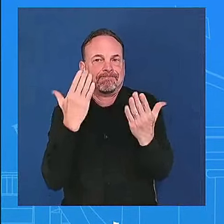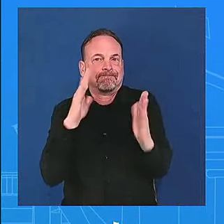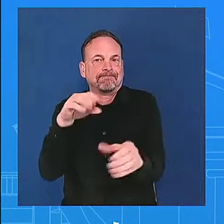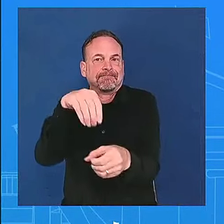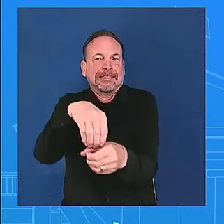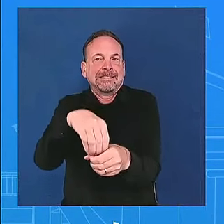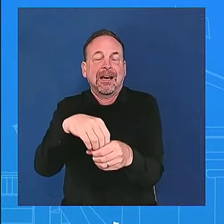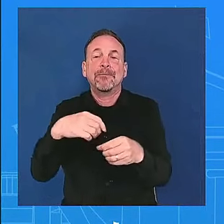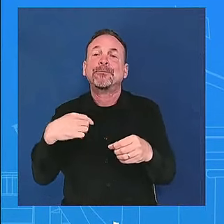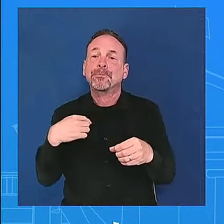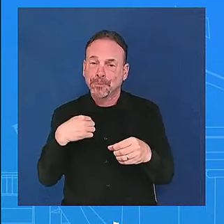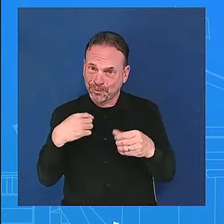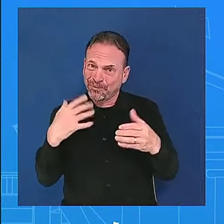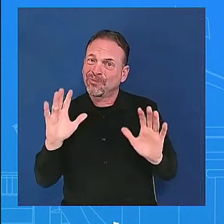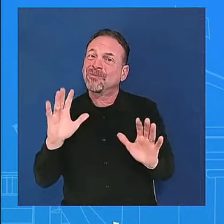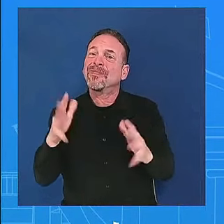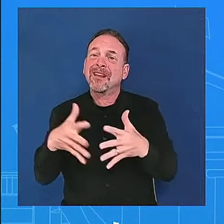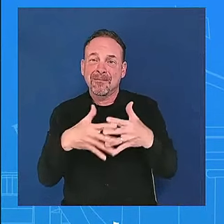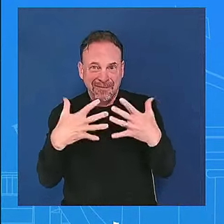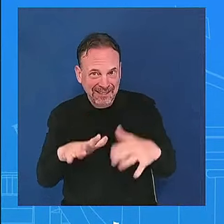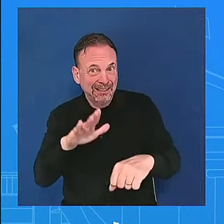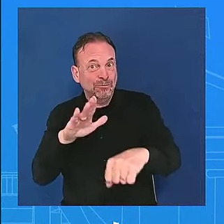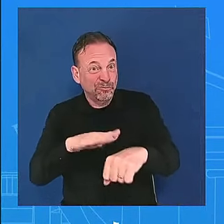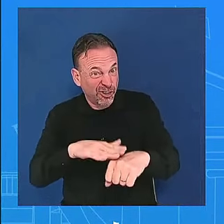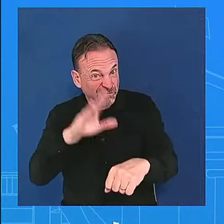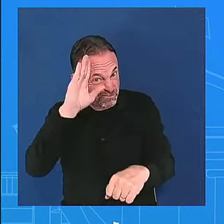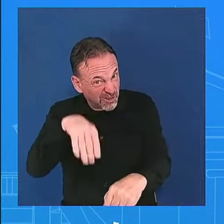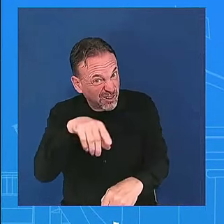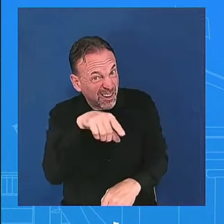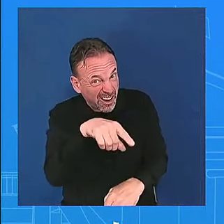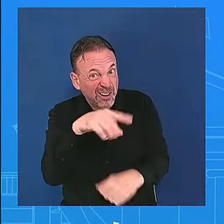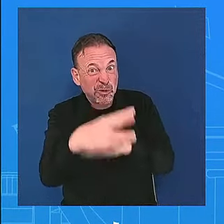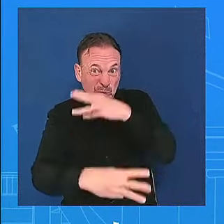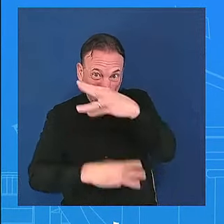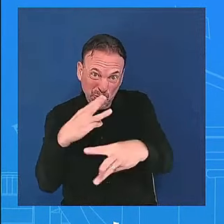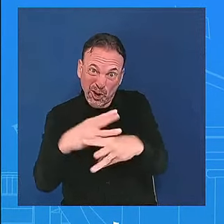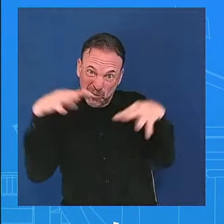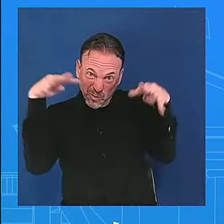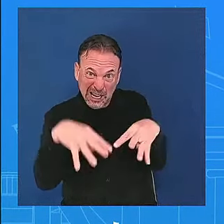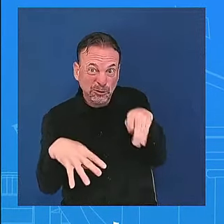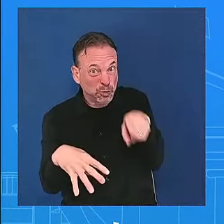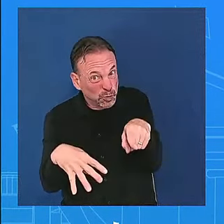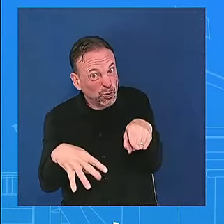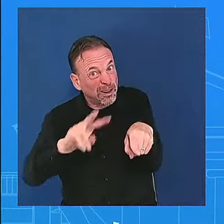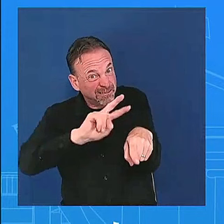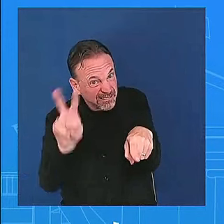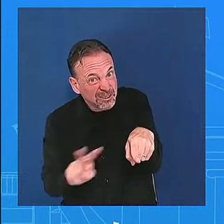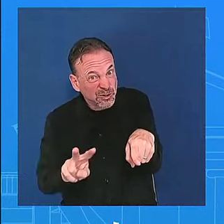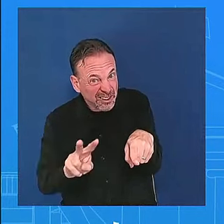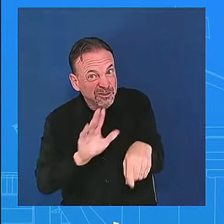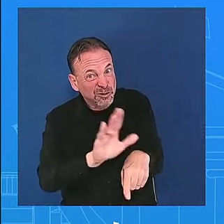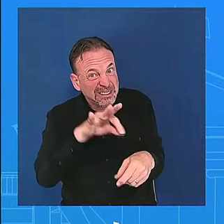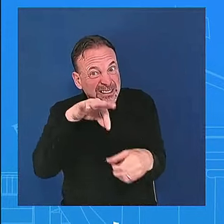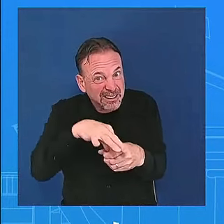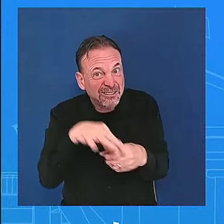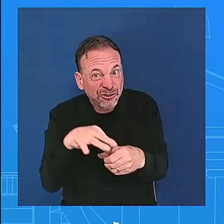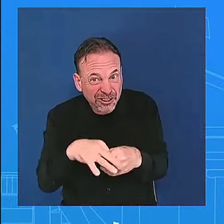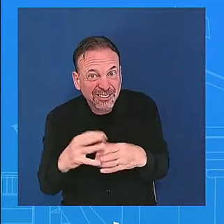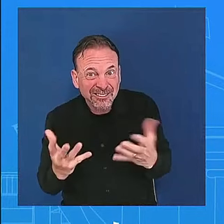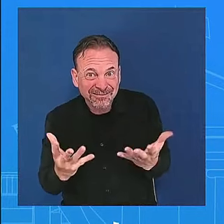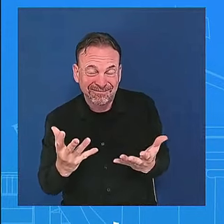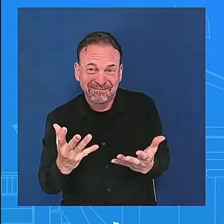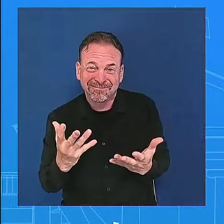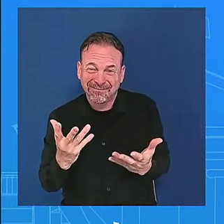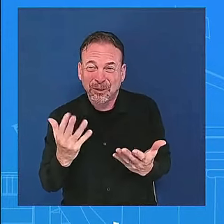ahead of the process i think you saw the statement from my from nsc spokes you heard what i said at the top uh and so uh